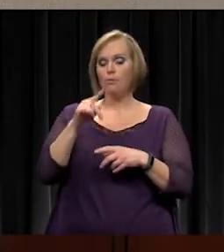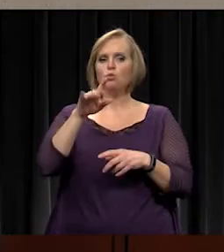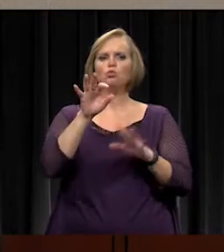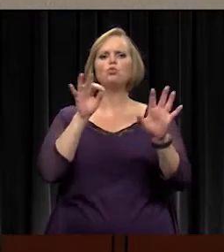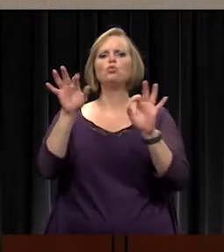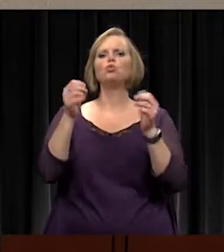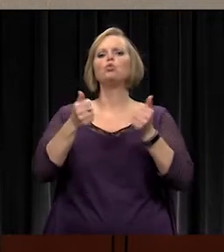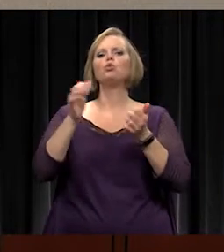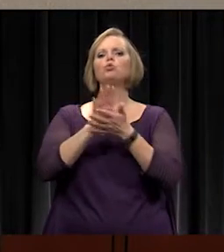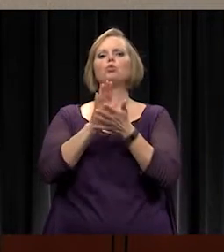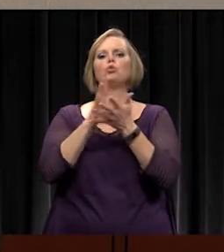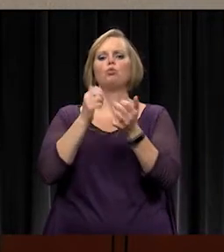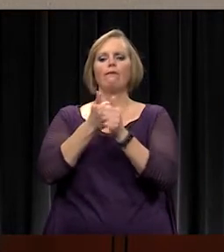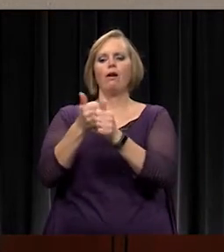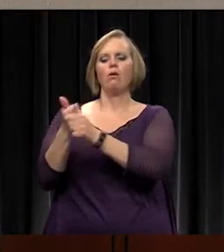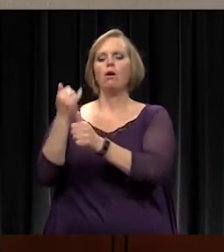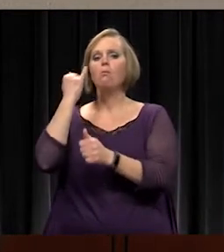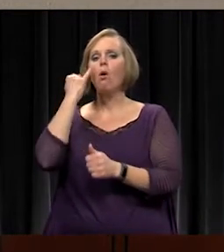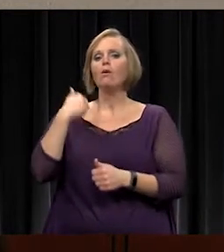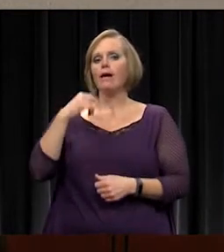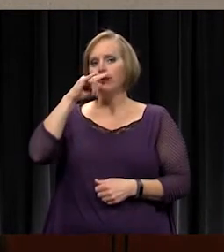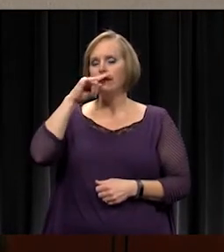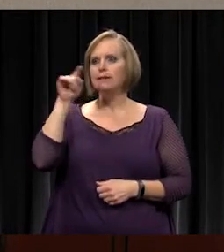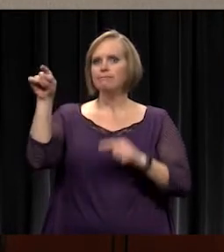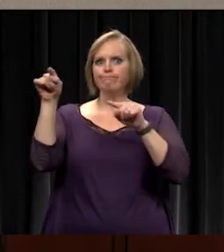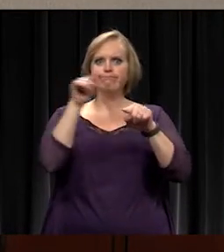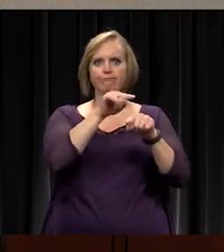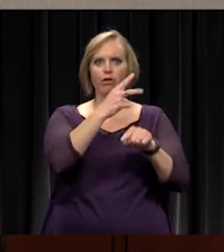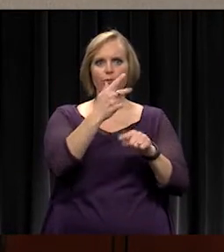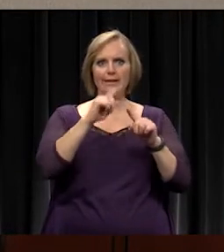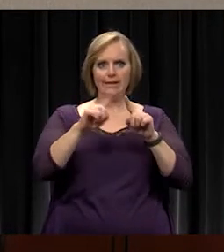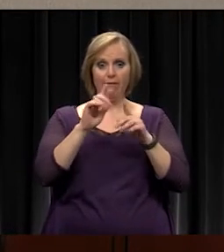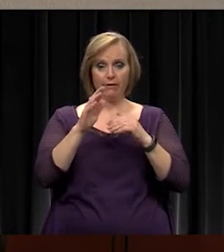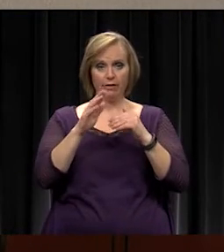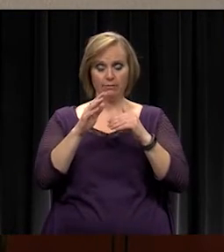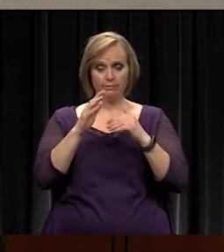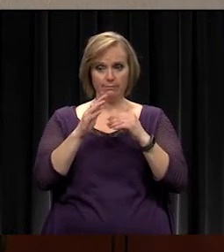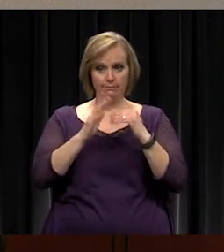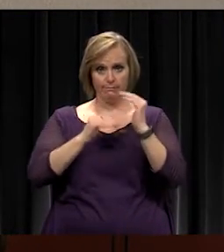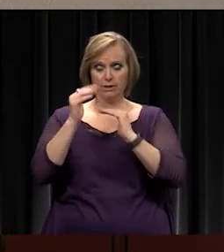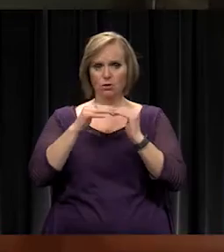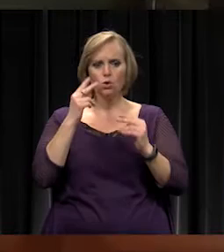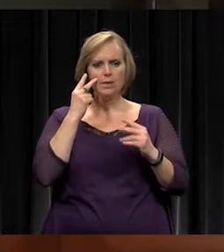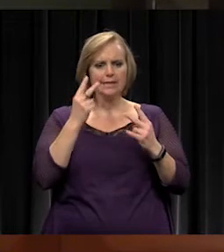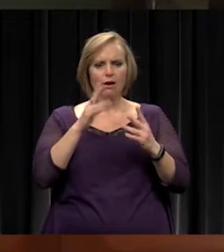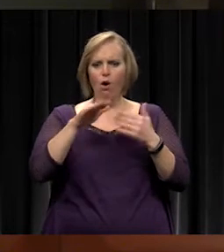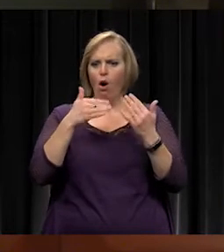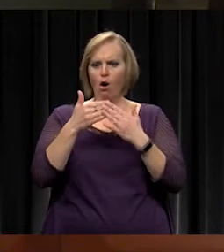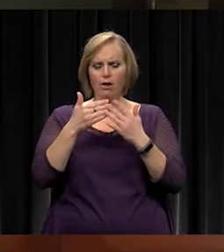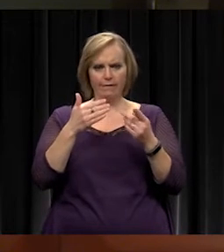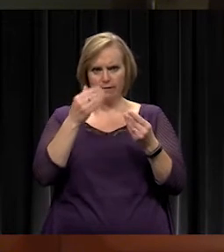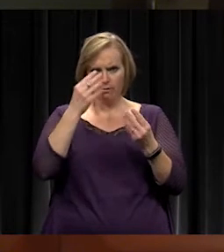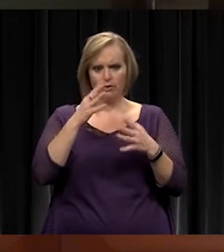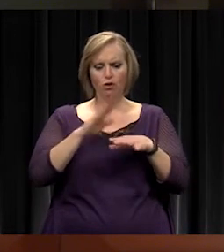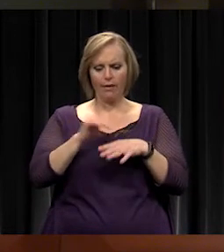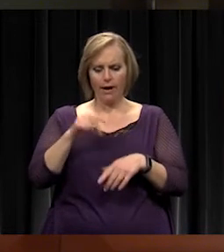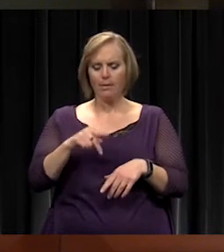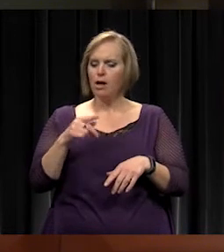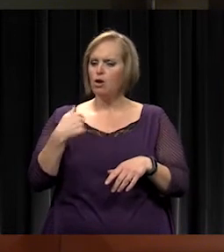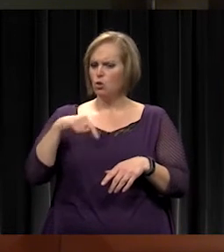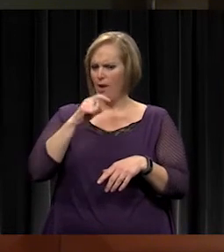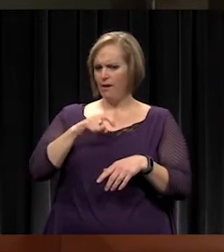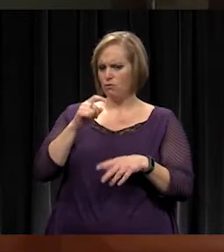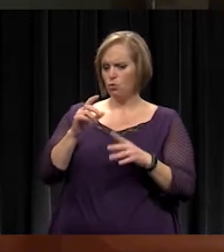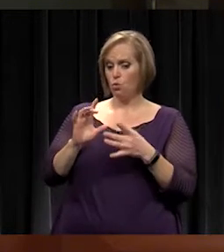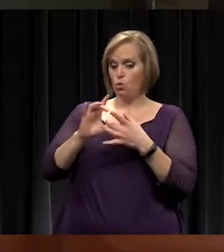you've got kids in three different buildings, you can see all of that information on your app. And then do I have to go to the app to see that information or will it be